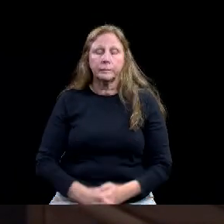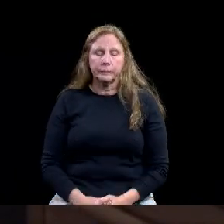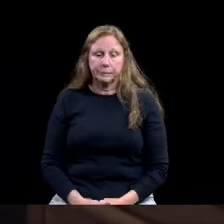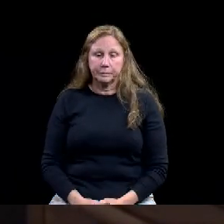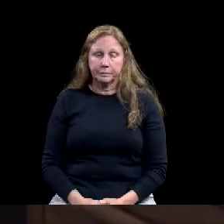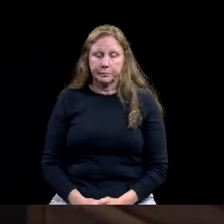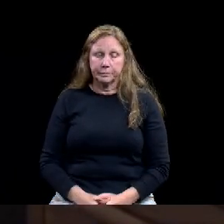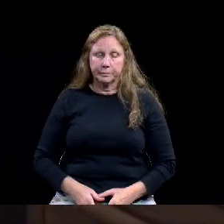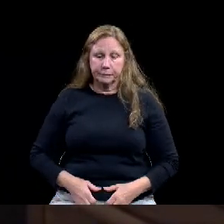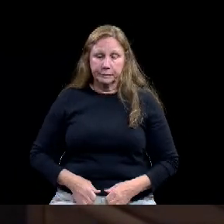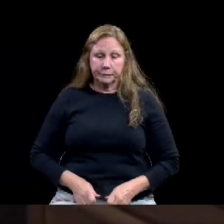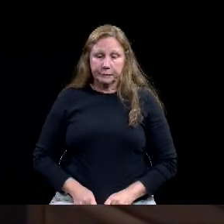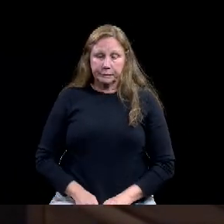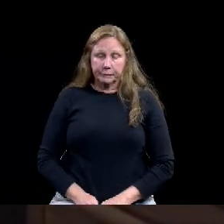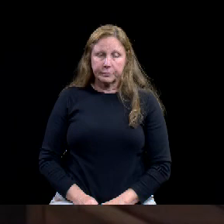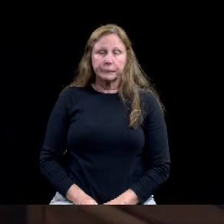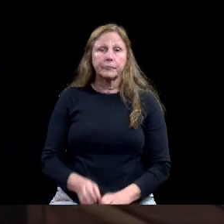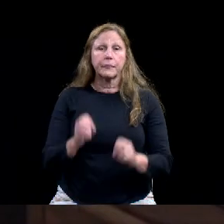Sorry, everybody.